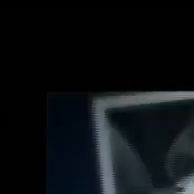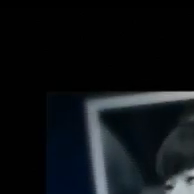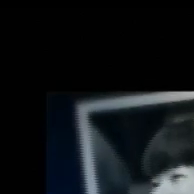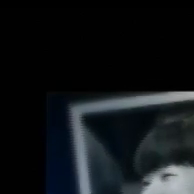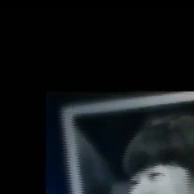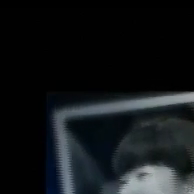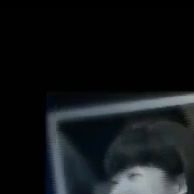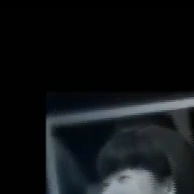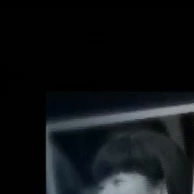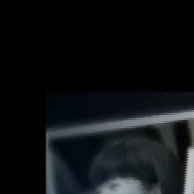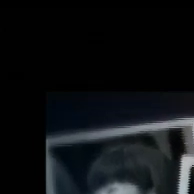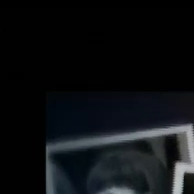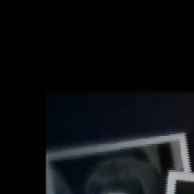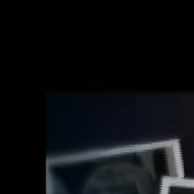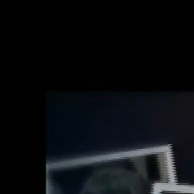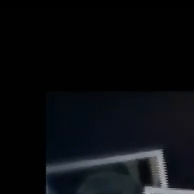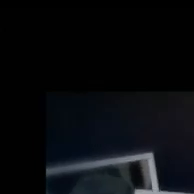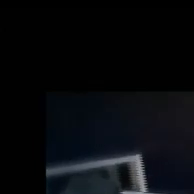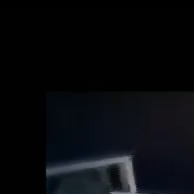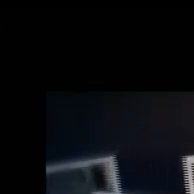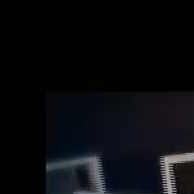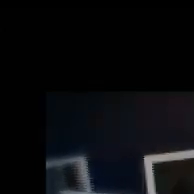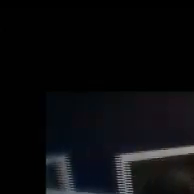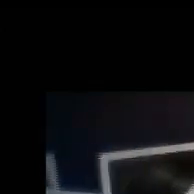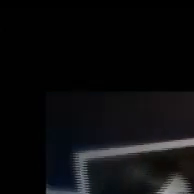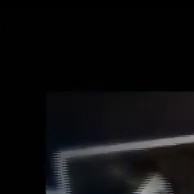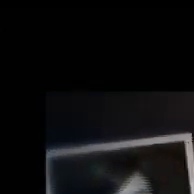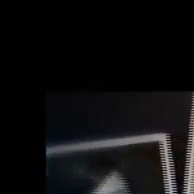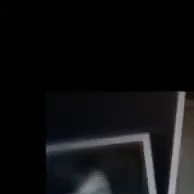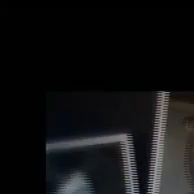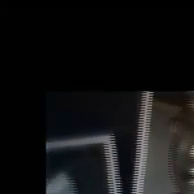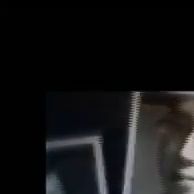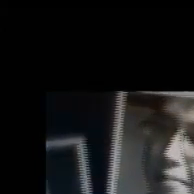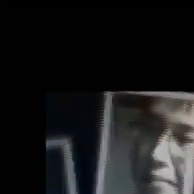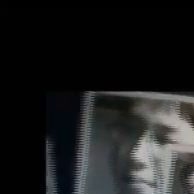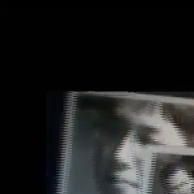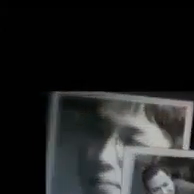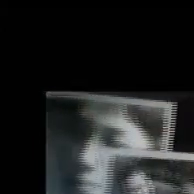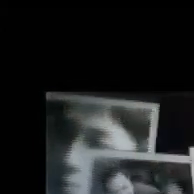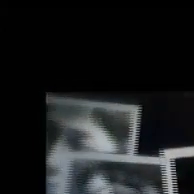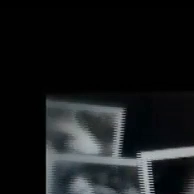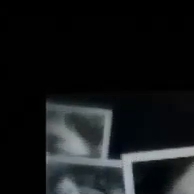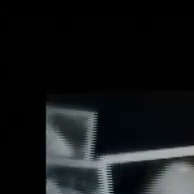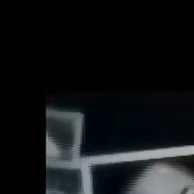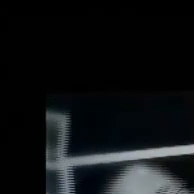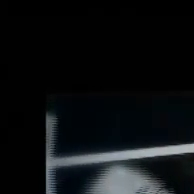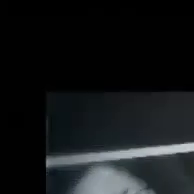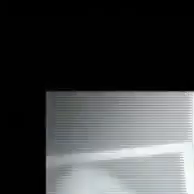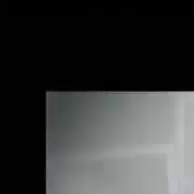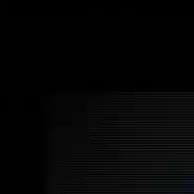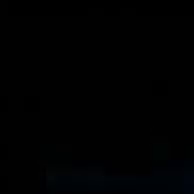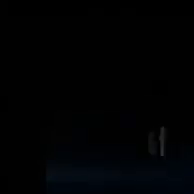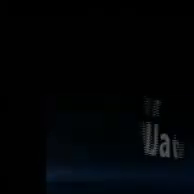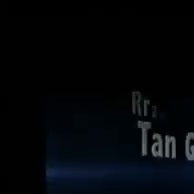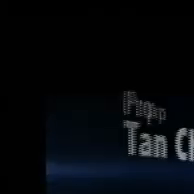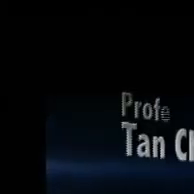We are a global university. We have a global vision. We recruit students and faculty from around the world. We give